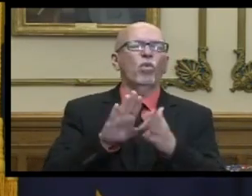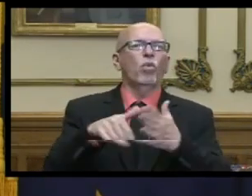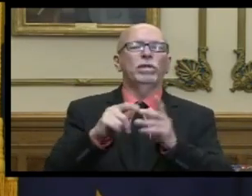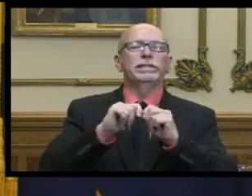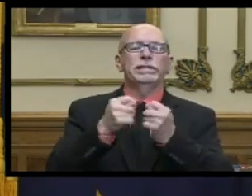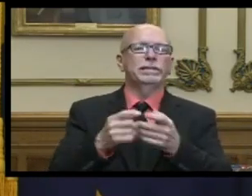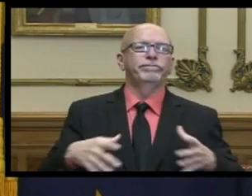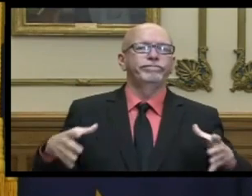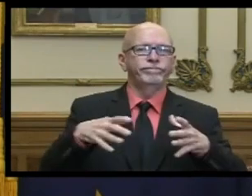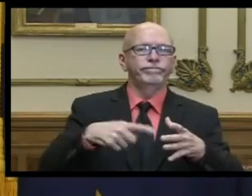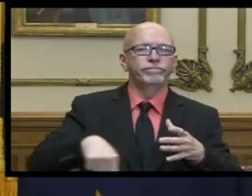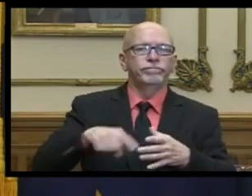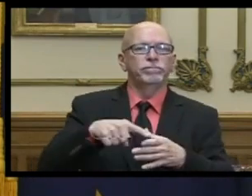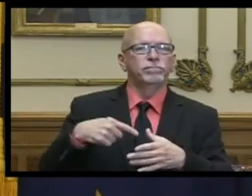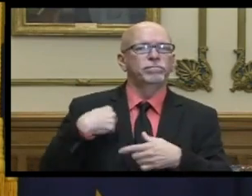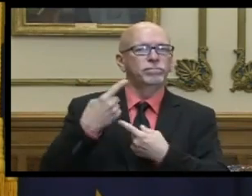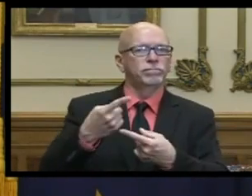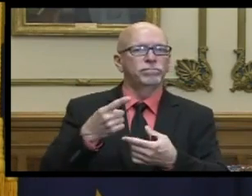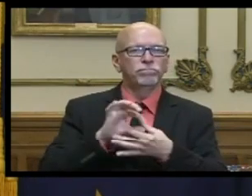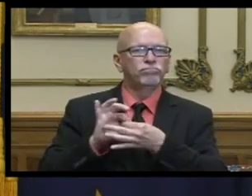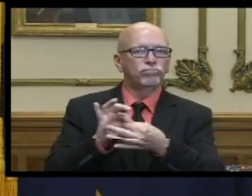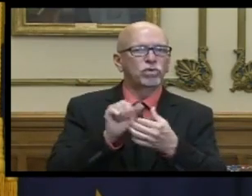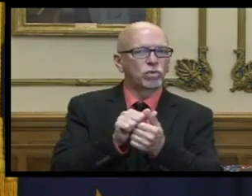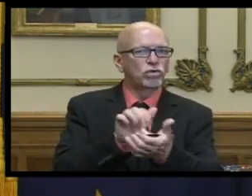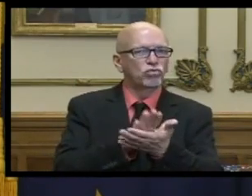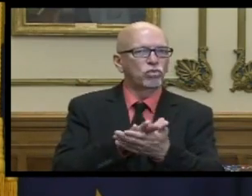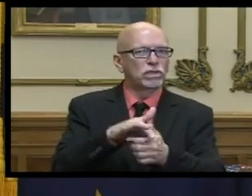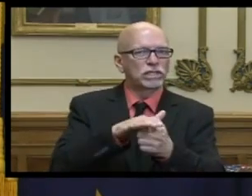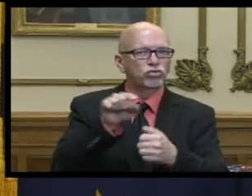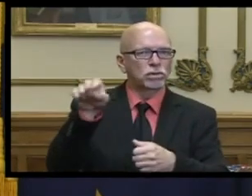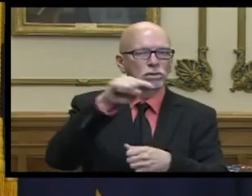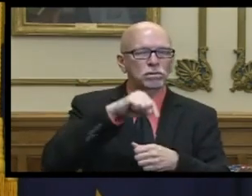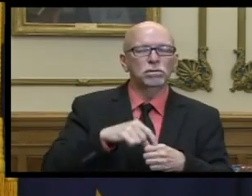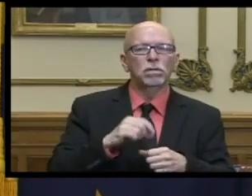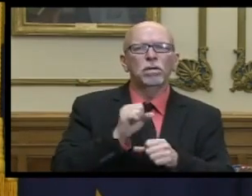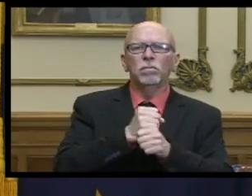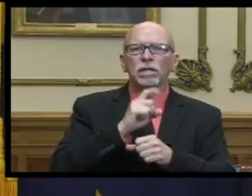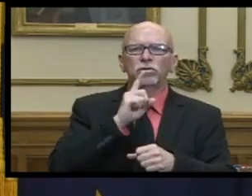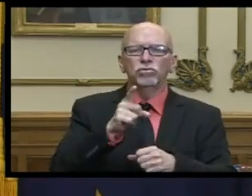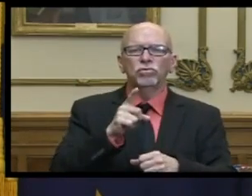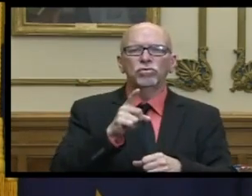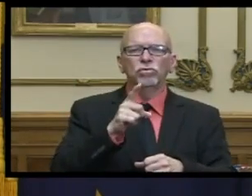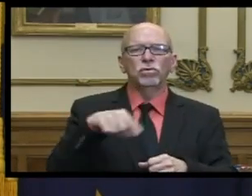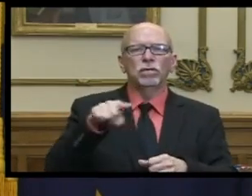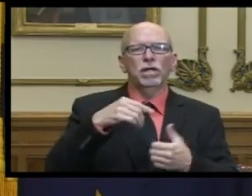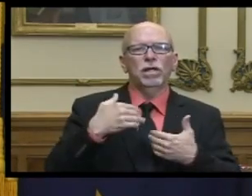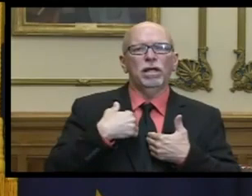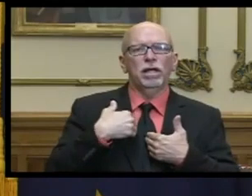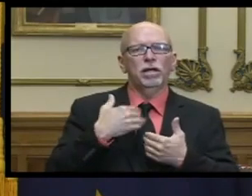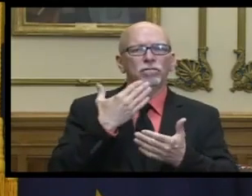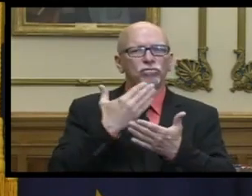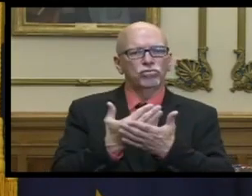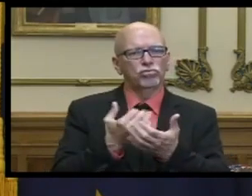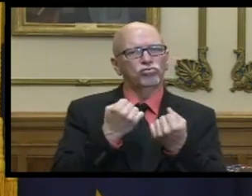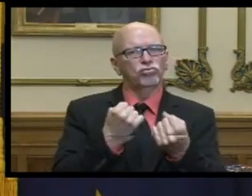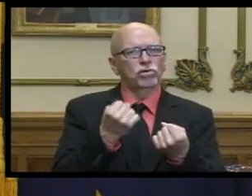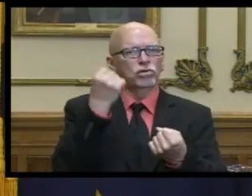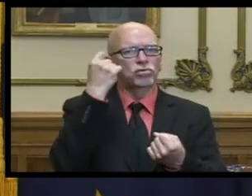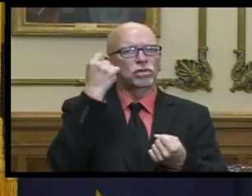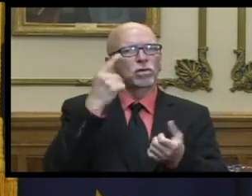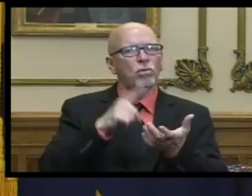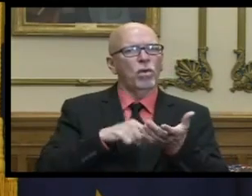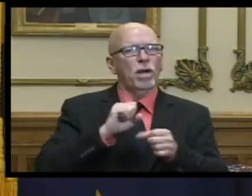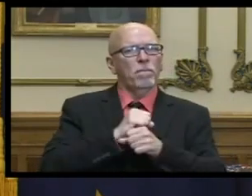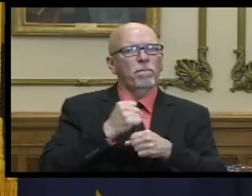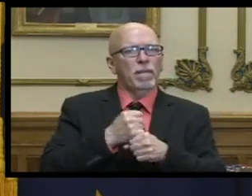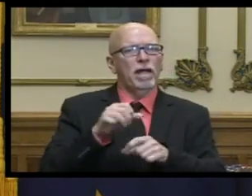team has been partnering up with school districts to make sure that they have a sound understanding of what makes